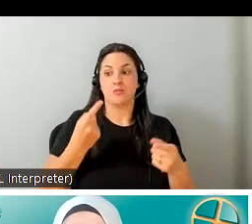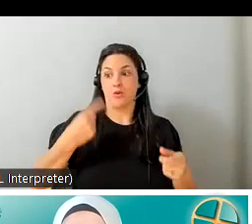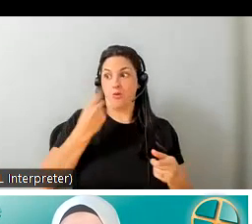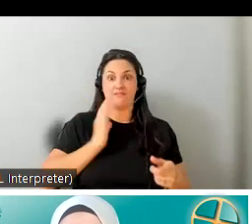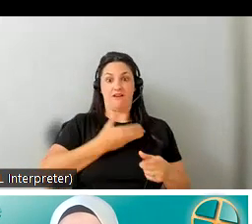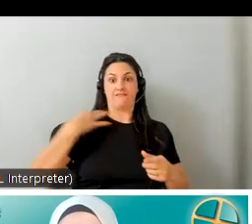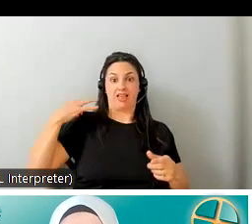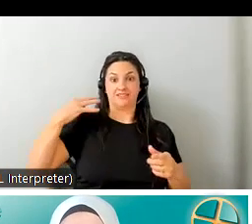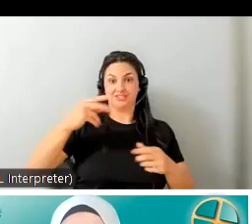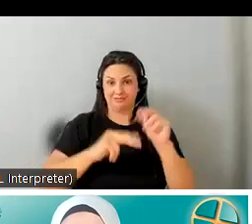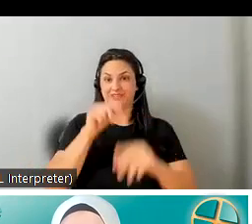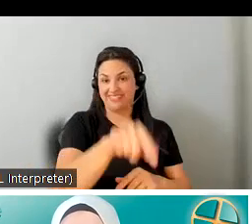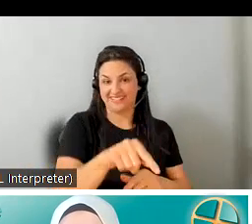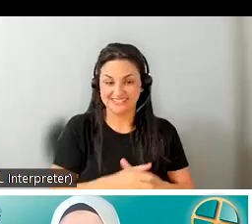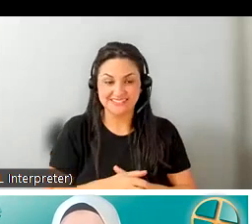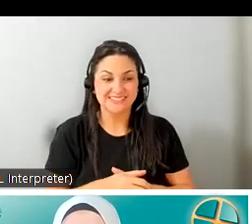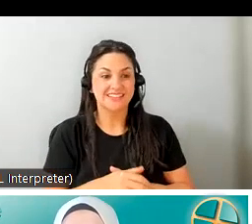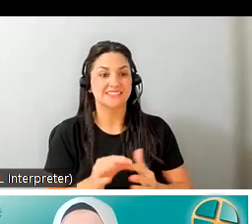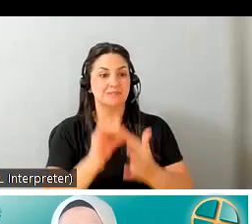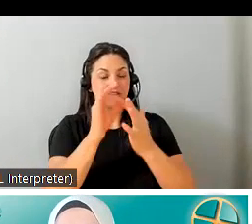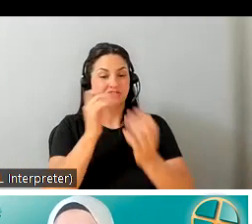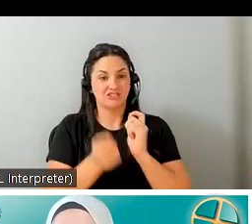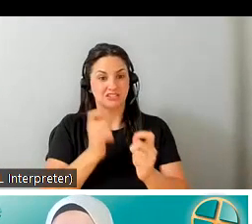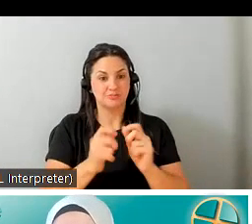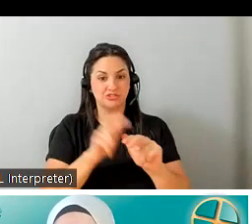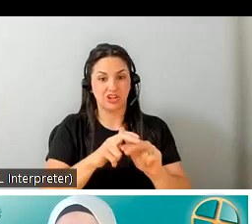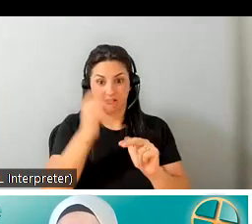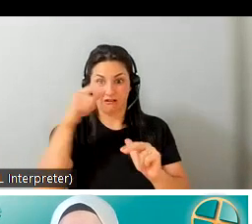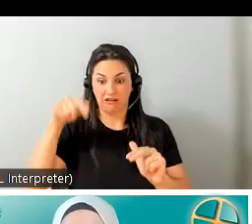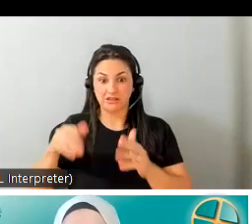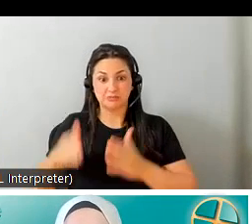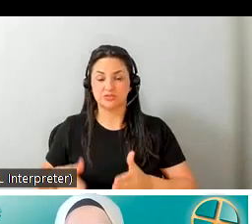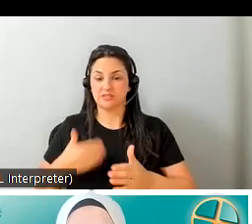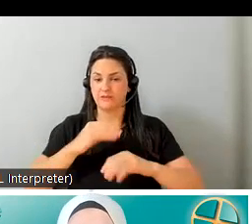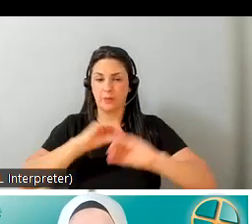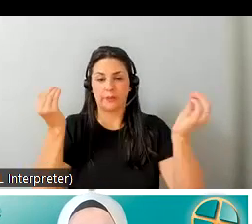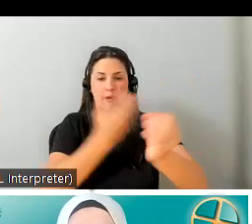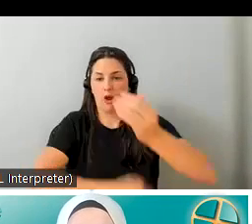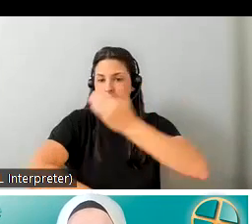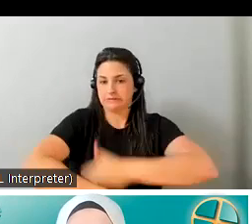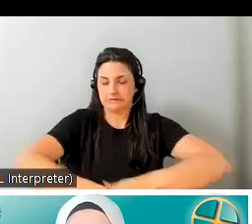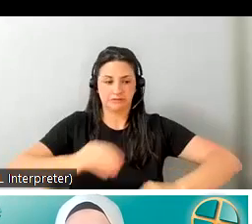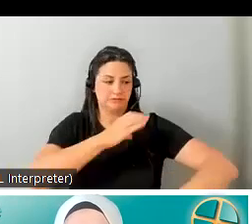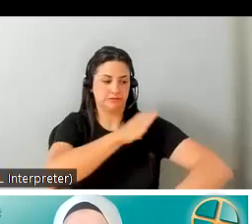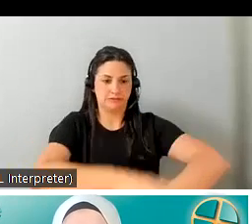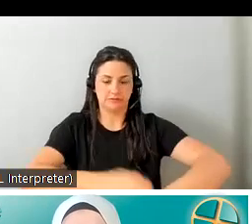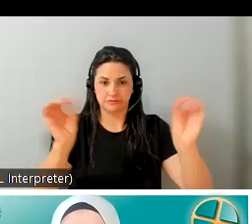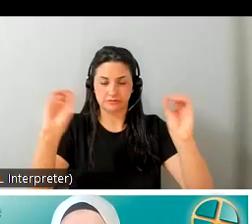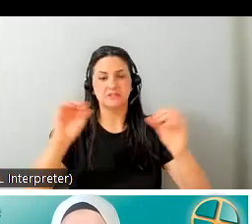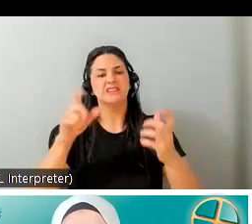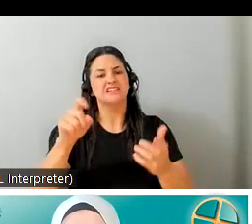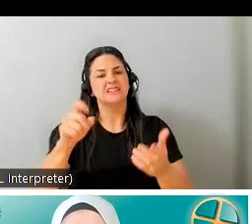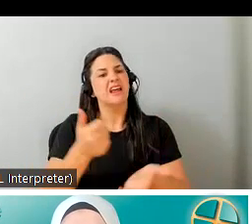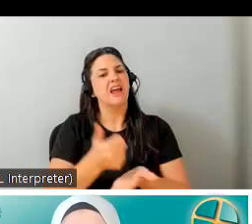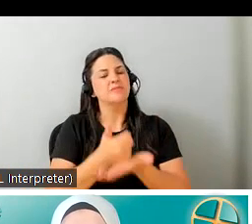the disability that the individual had is that she didn't have both arms and so she wanted a chair that could help her in the